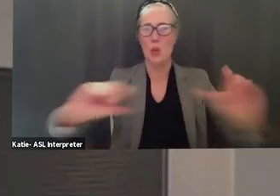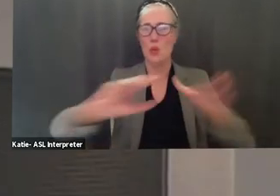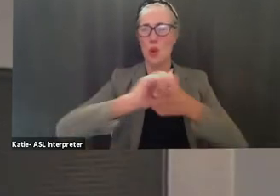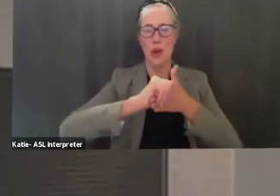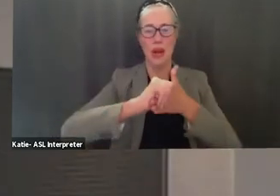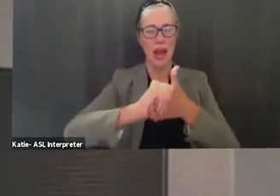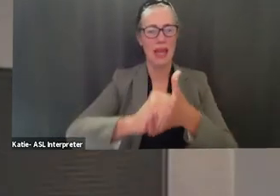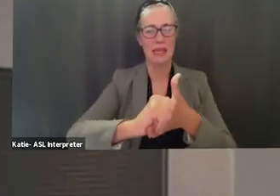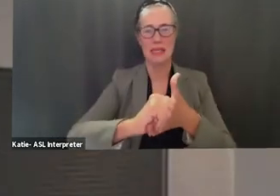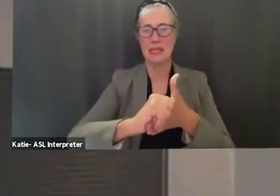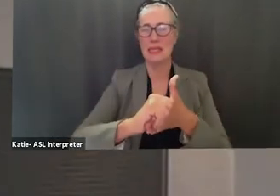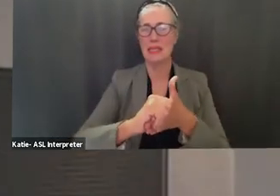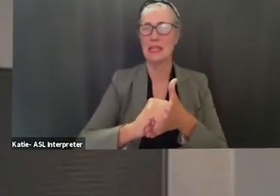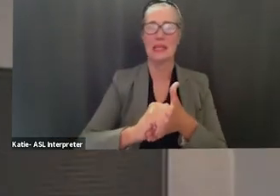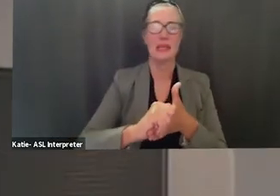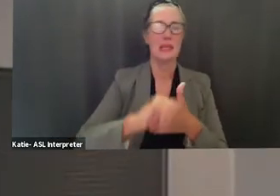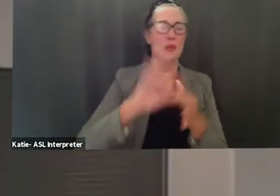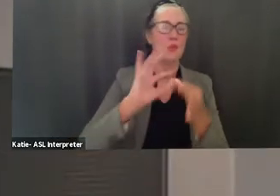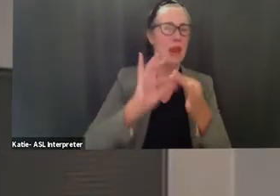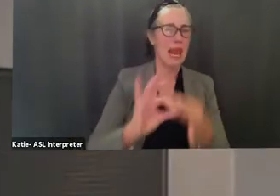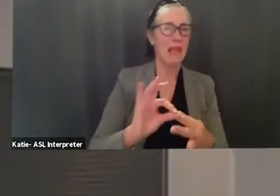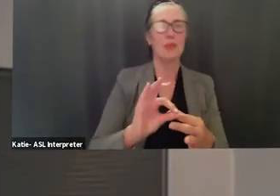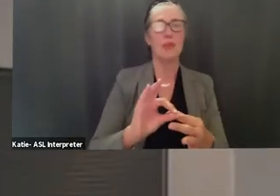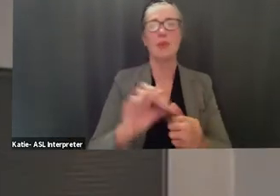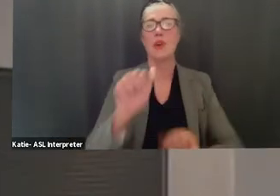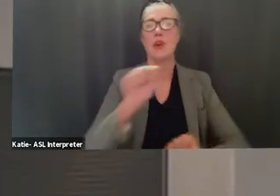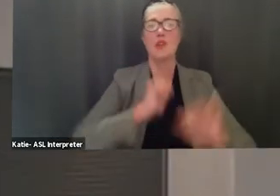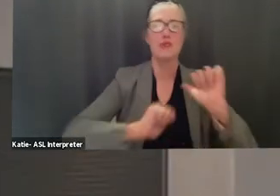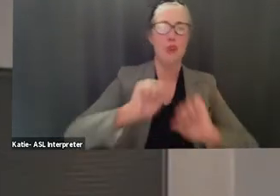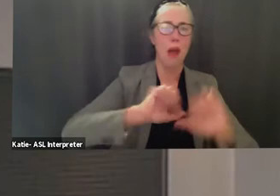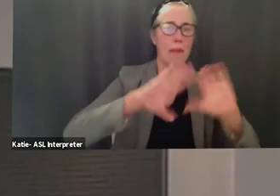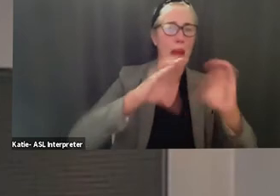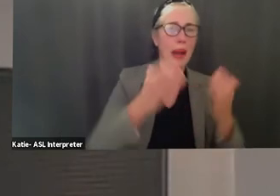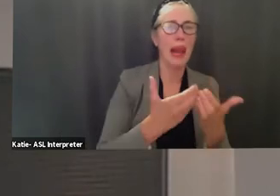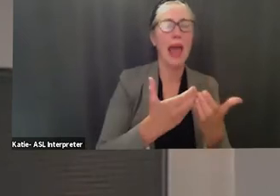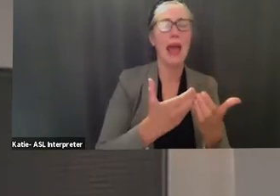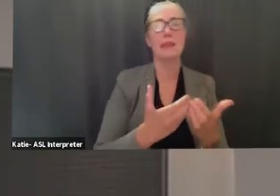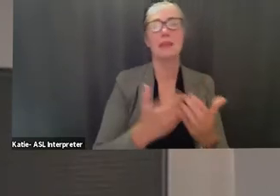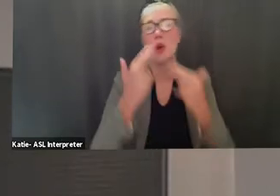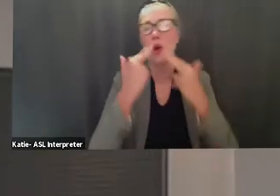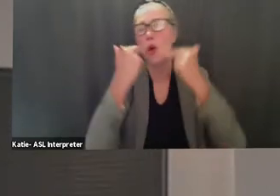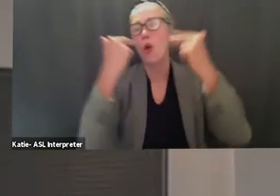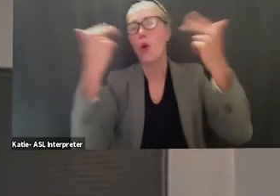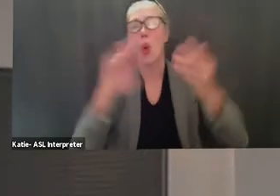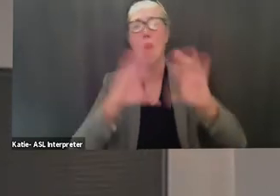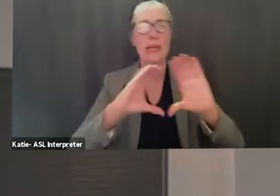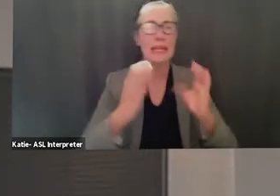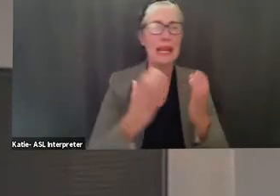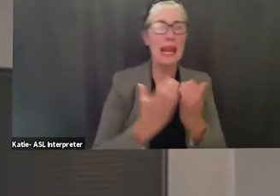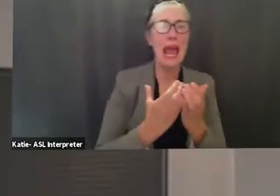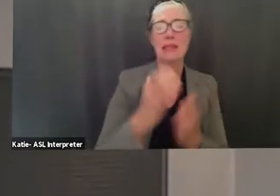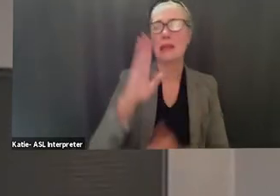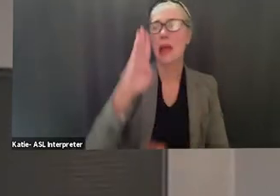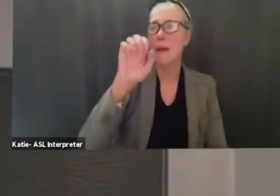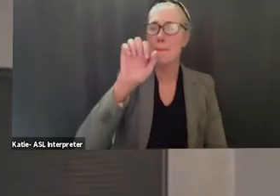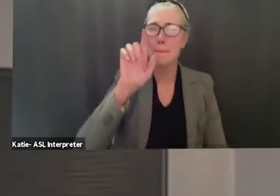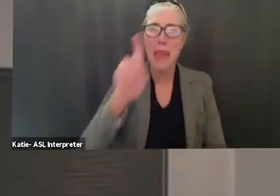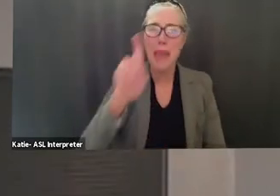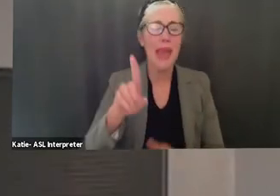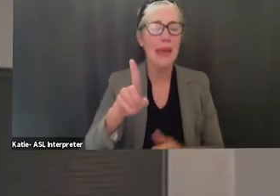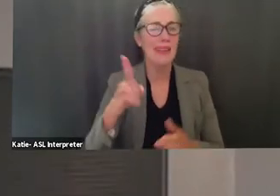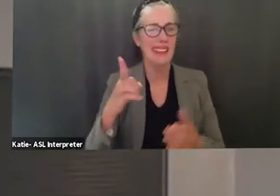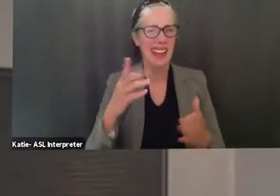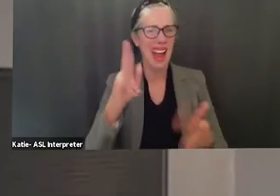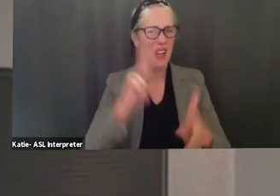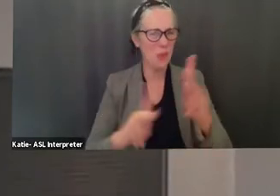drama and chorus uh band i know that there's questions are starting to come up whether we're going to have